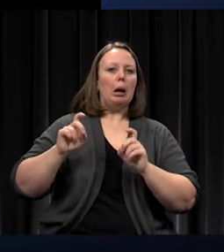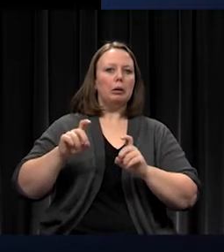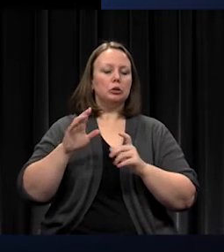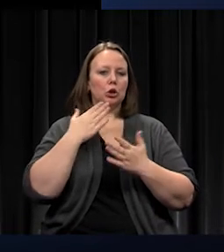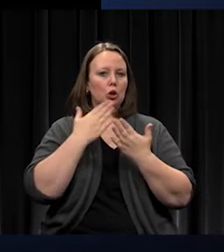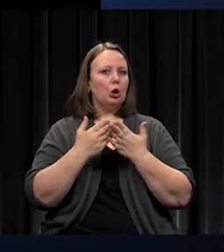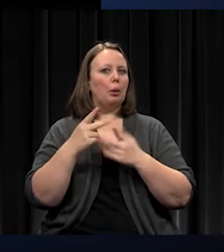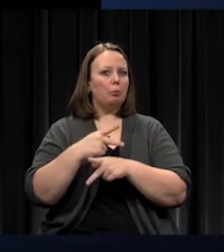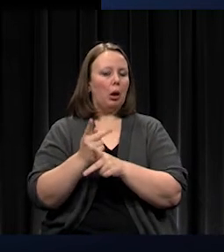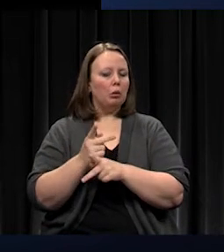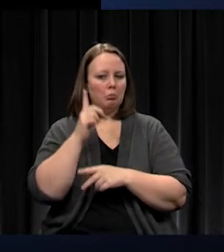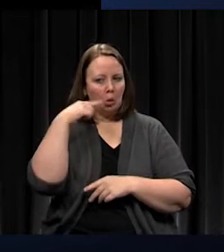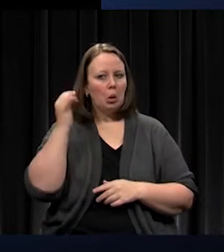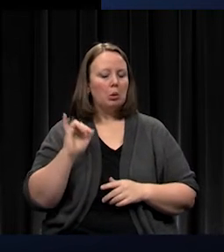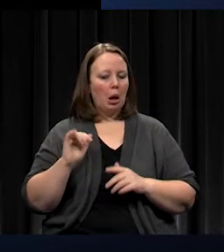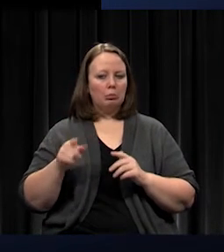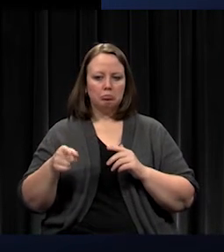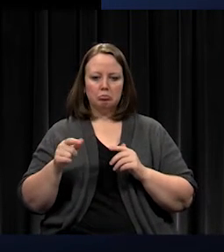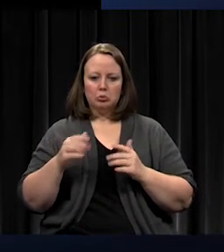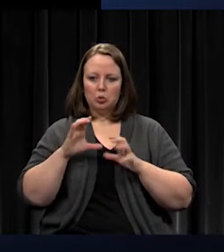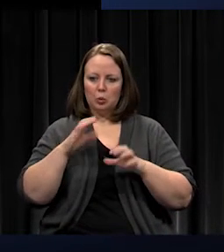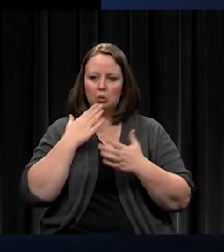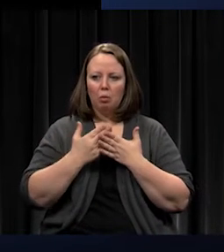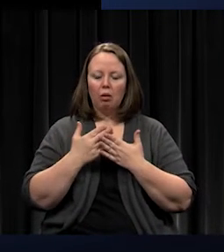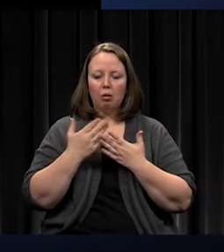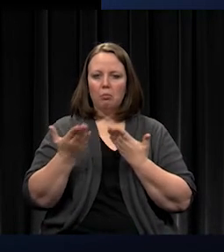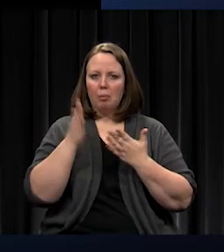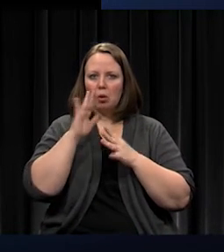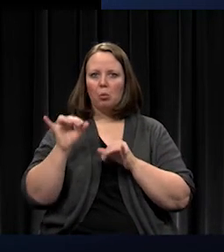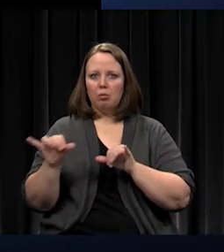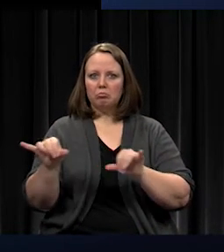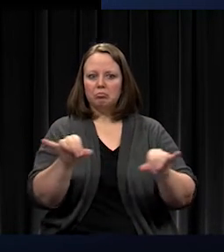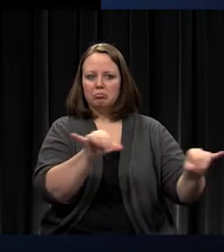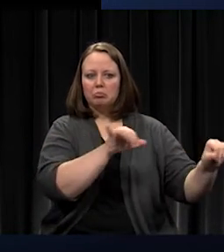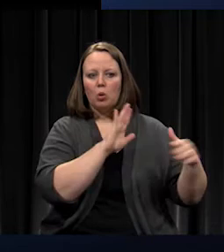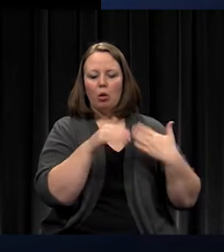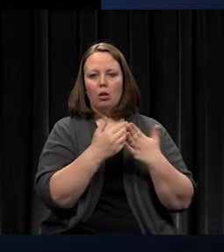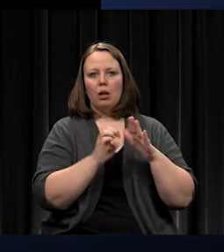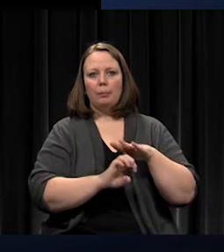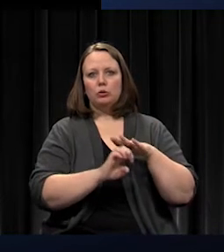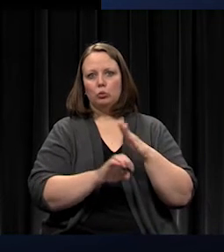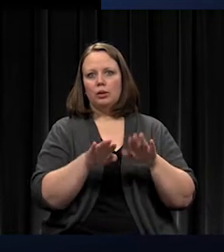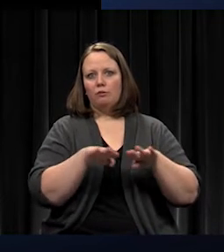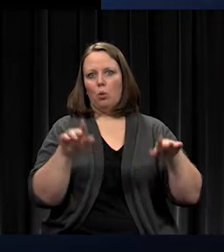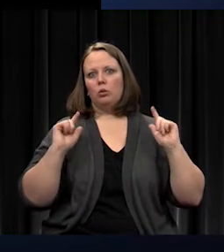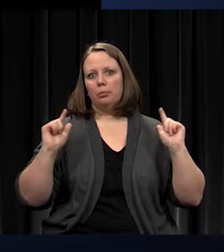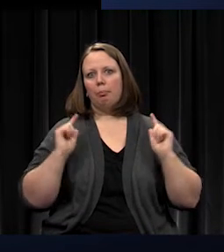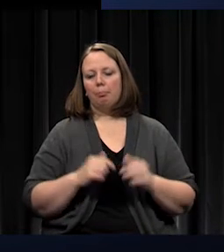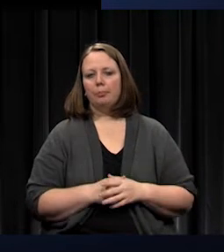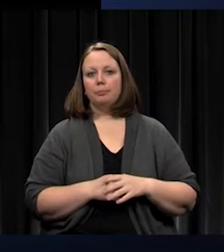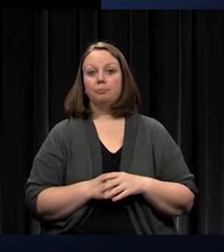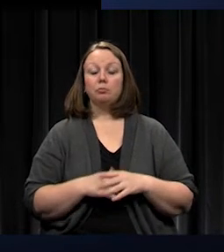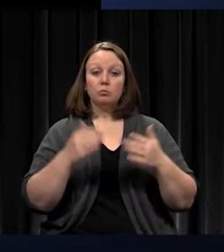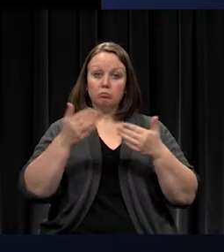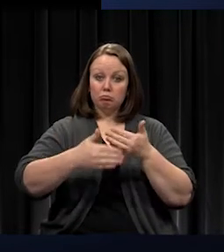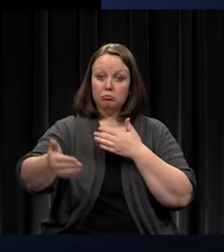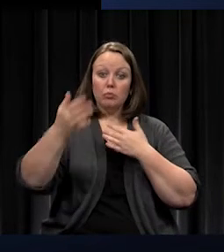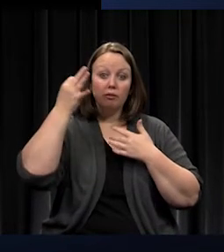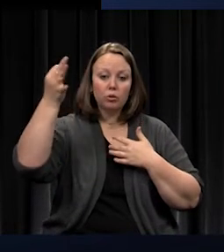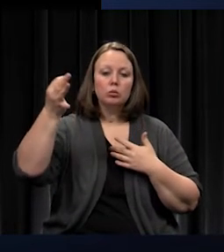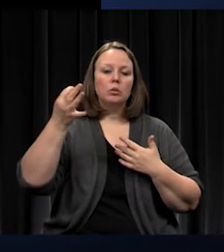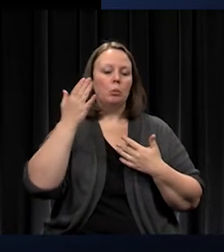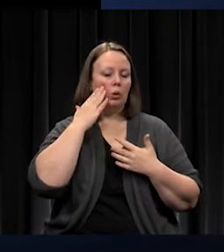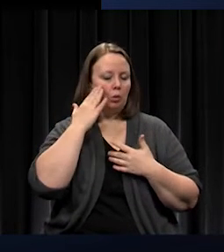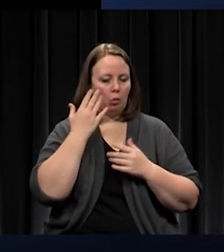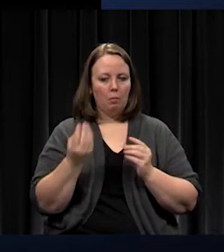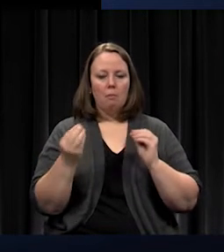our recommend to be our new standard across the district for elementary flooring. So moving forward, we know we have more work to do on our keyless entry